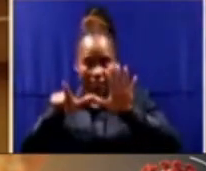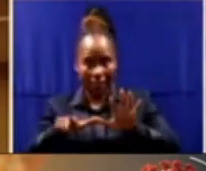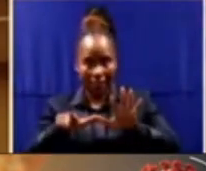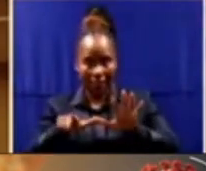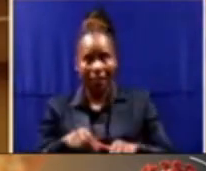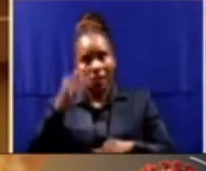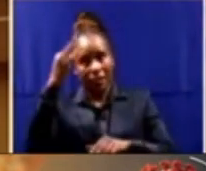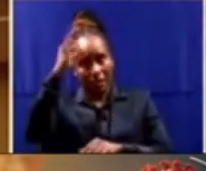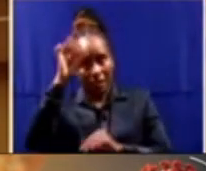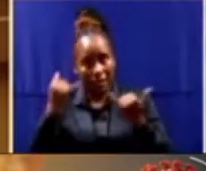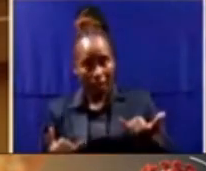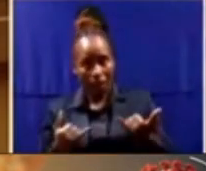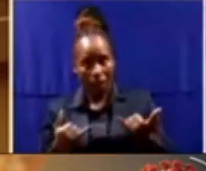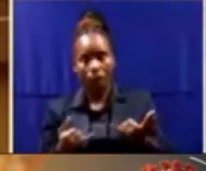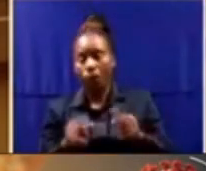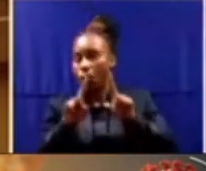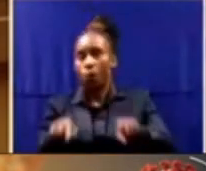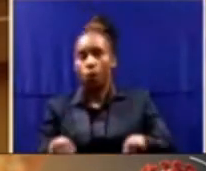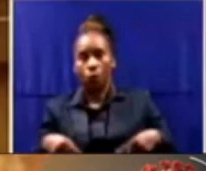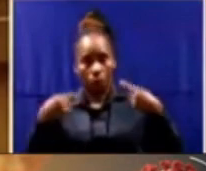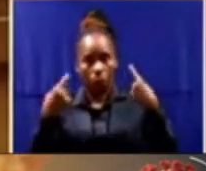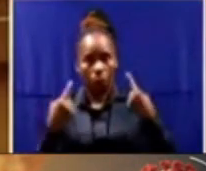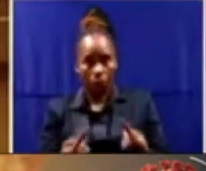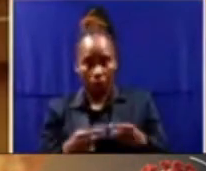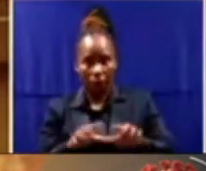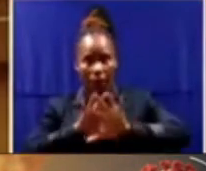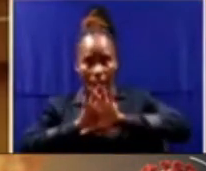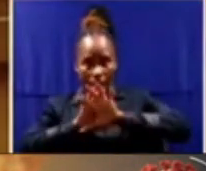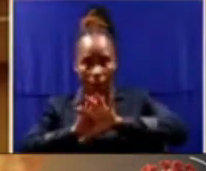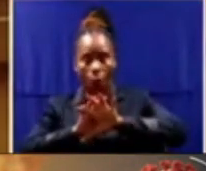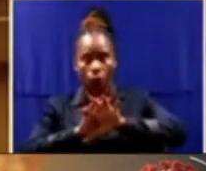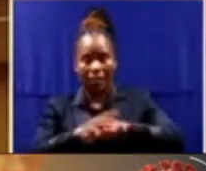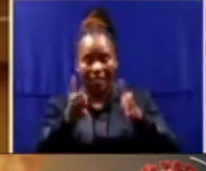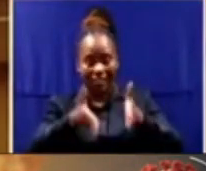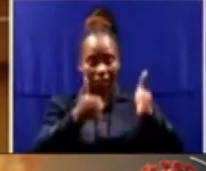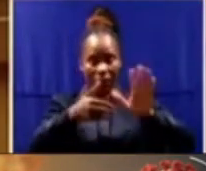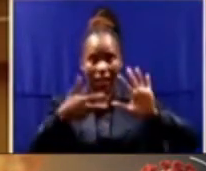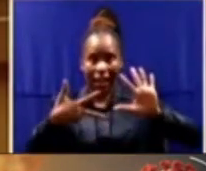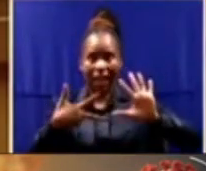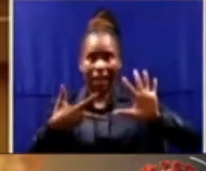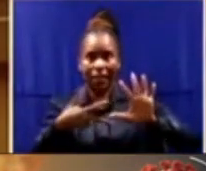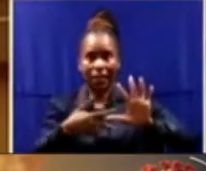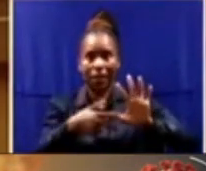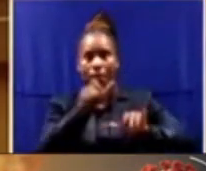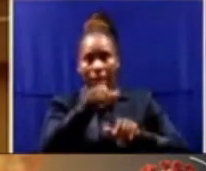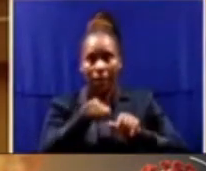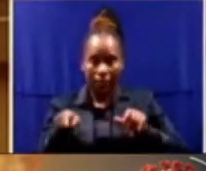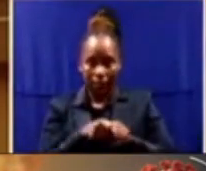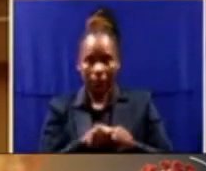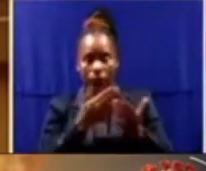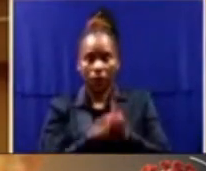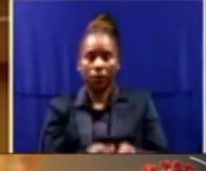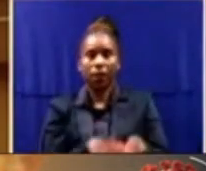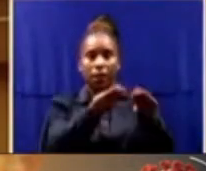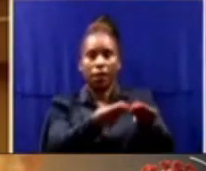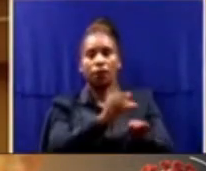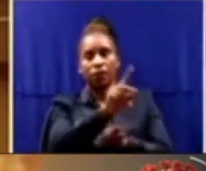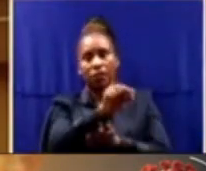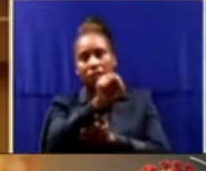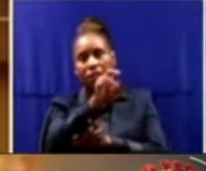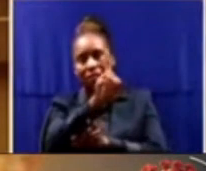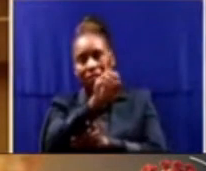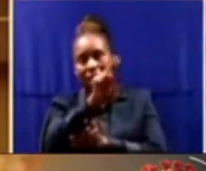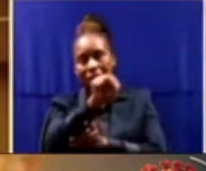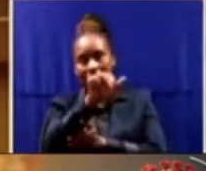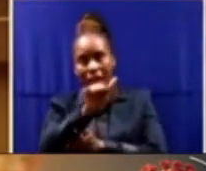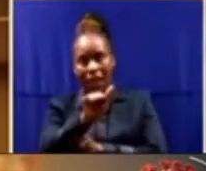therefore no longer compel violent Schedule 8 offenders to submit their DNA profiles. An amendment bill was drafted to